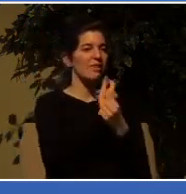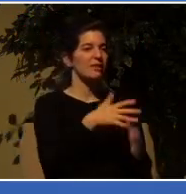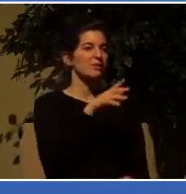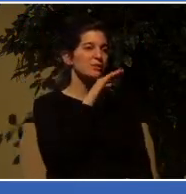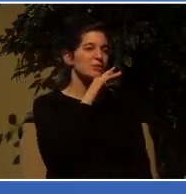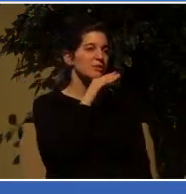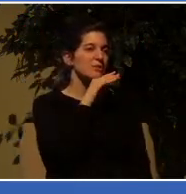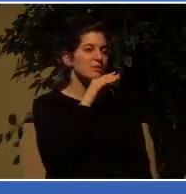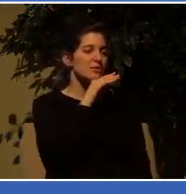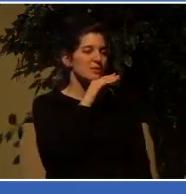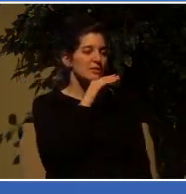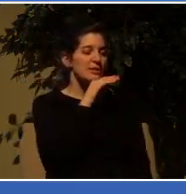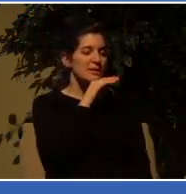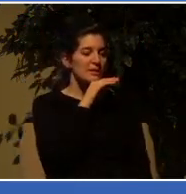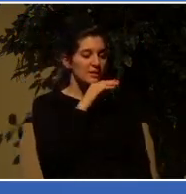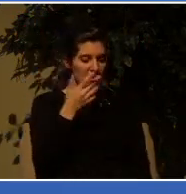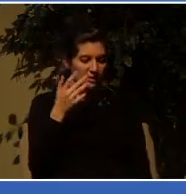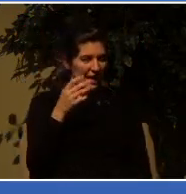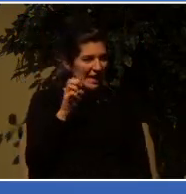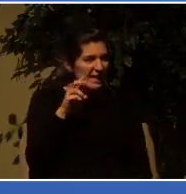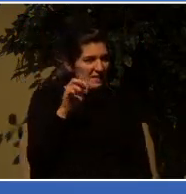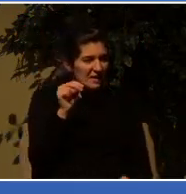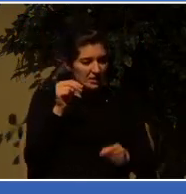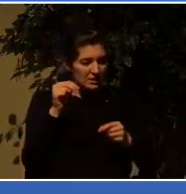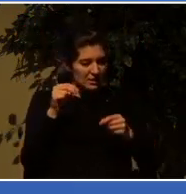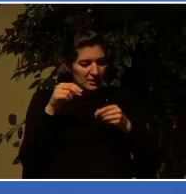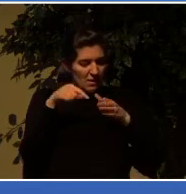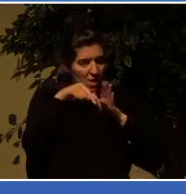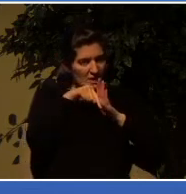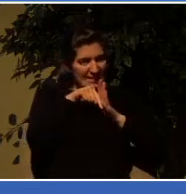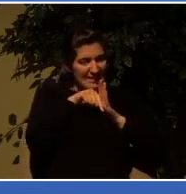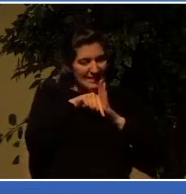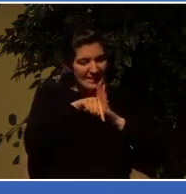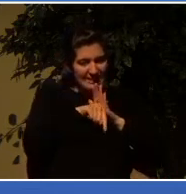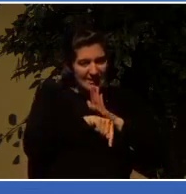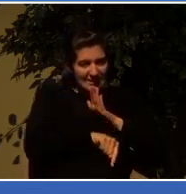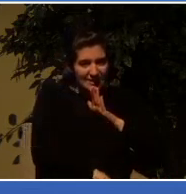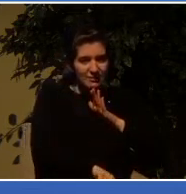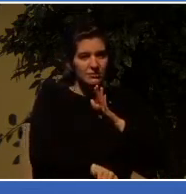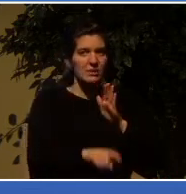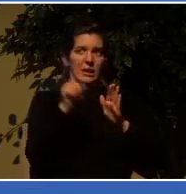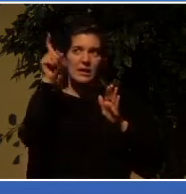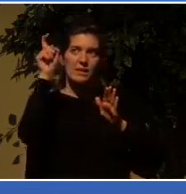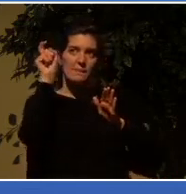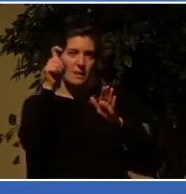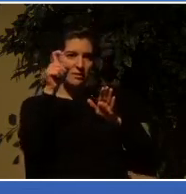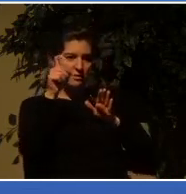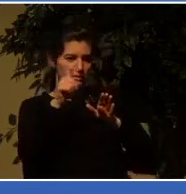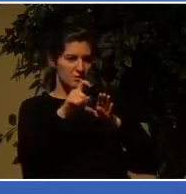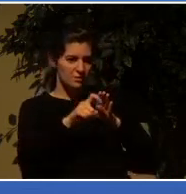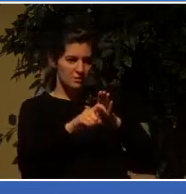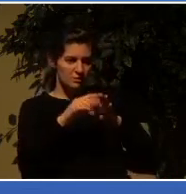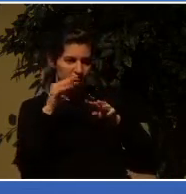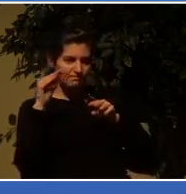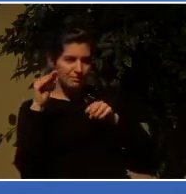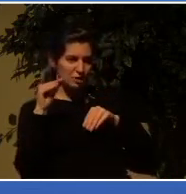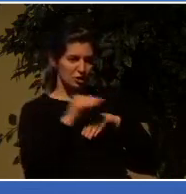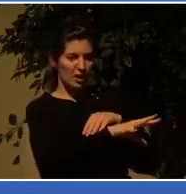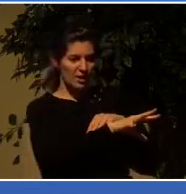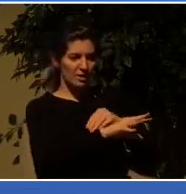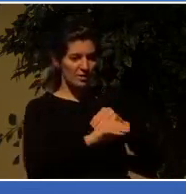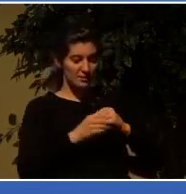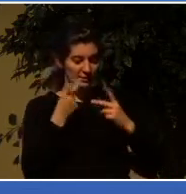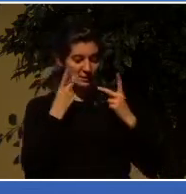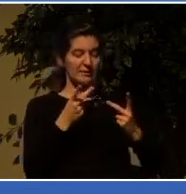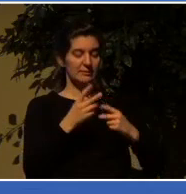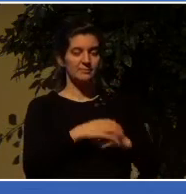hidden in the hearts of people. And so one of the reasons God allows persecution historically